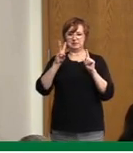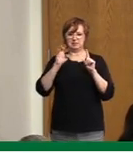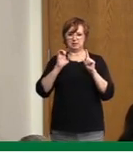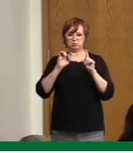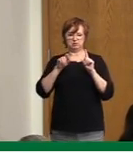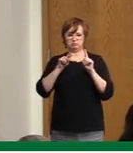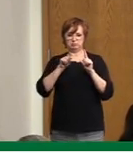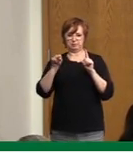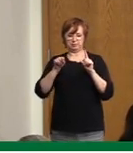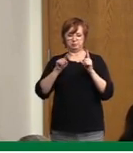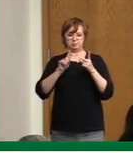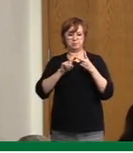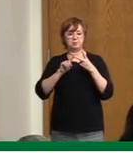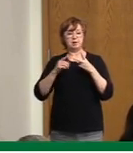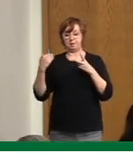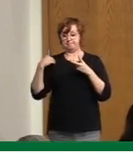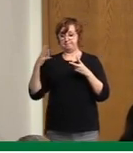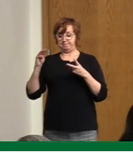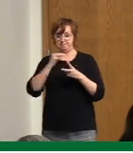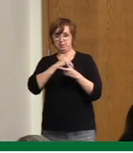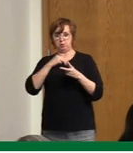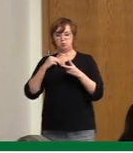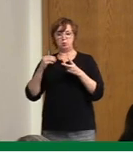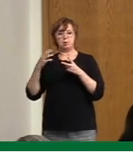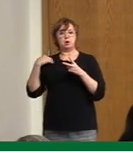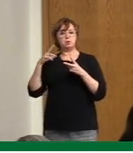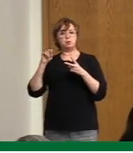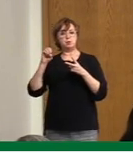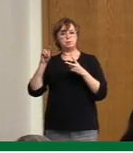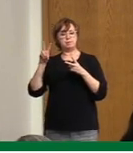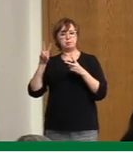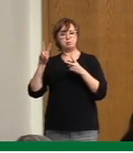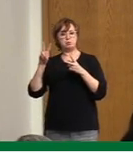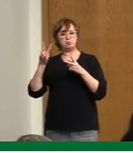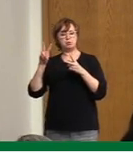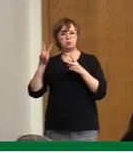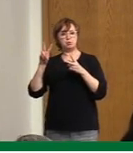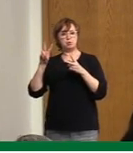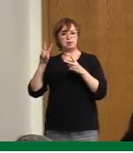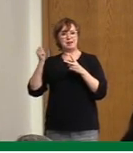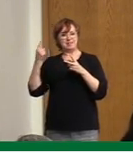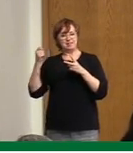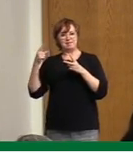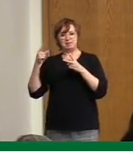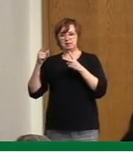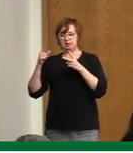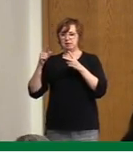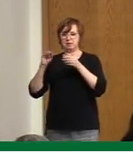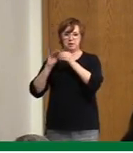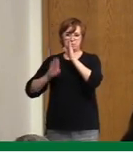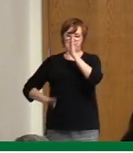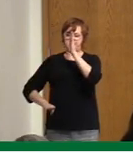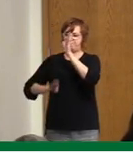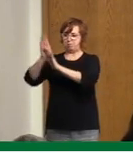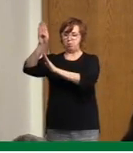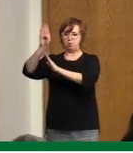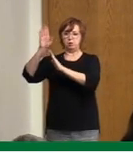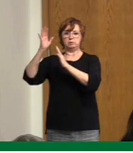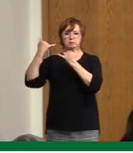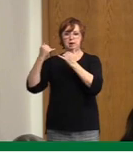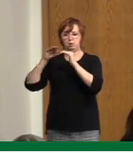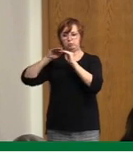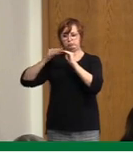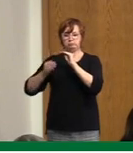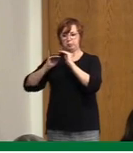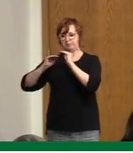around the 11th of November and for 22 days has been essentially flat. In the same period, Saskatchewan has